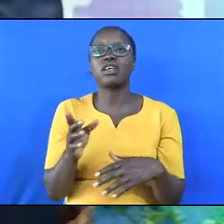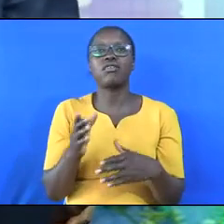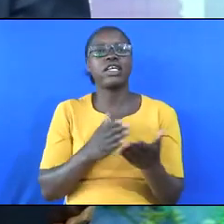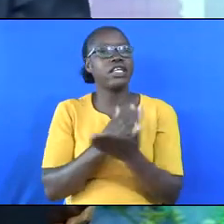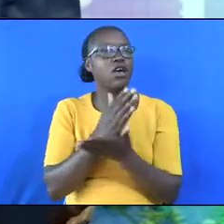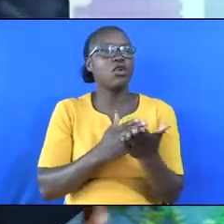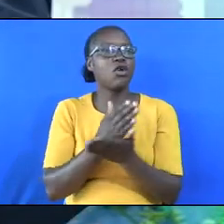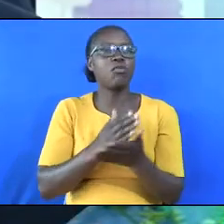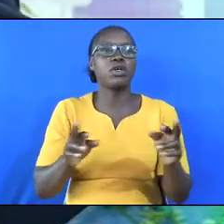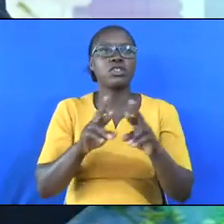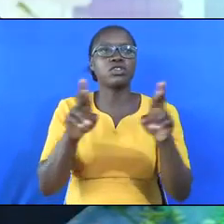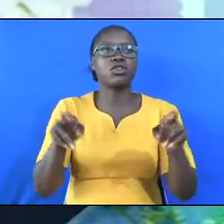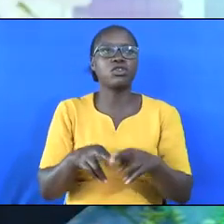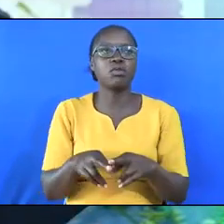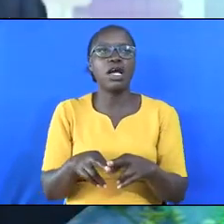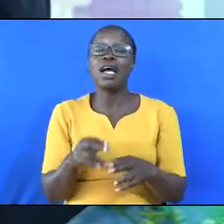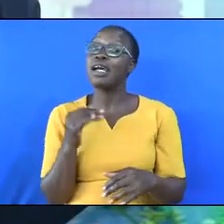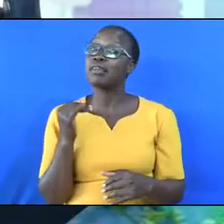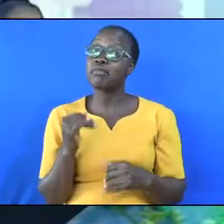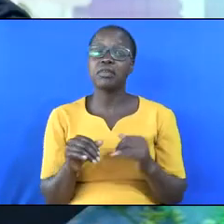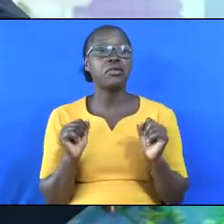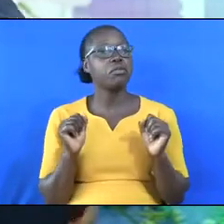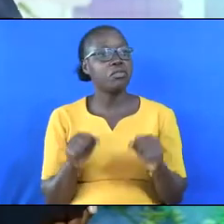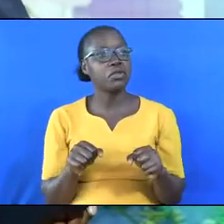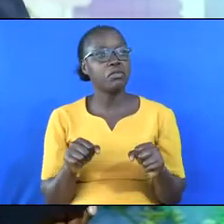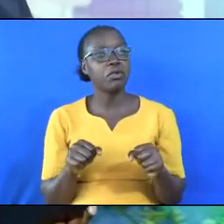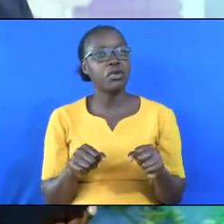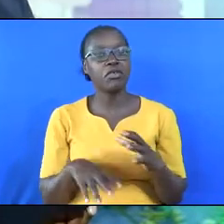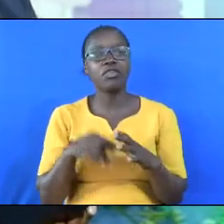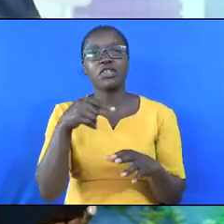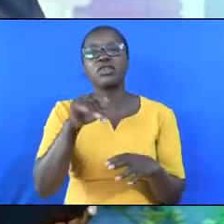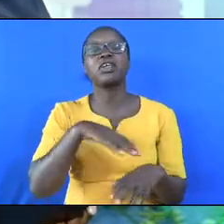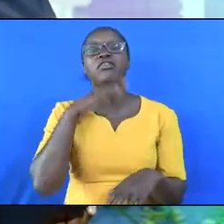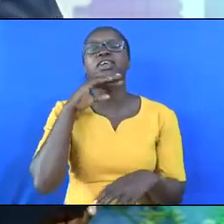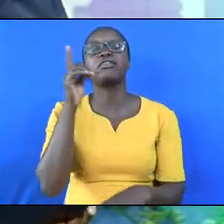operation room, and certainly, you might find yourself dead.